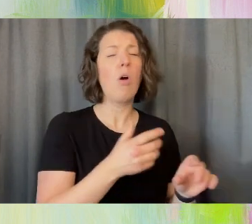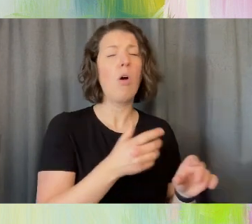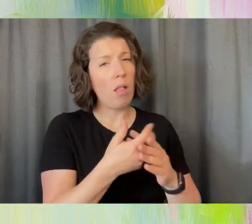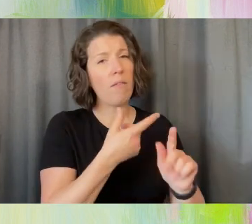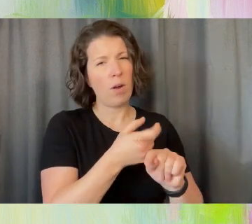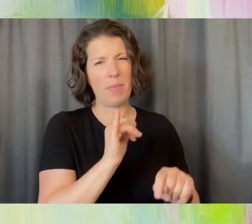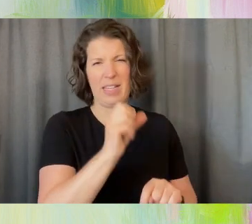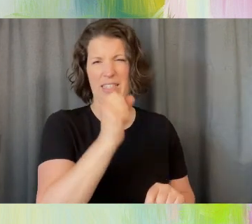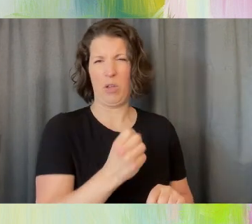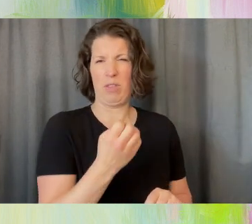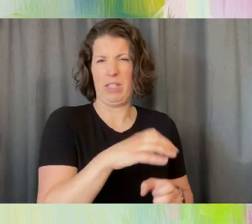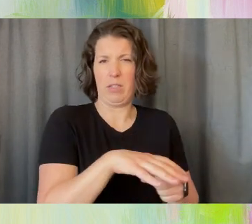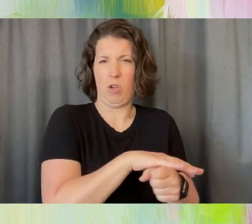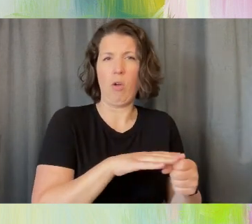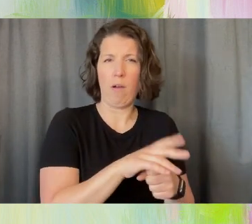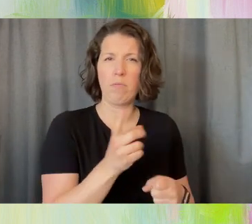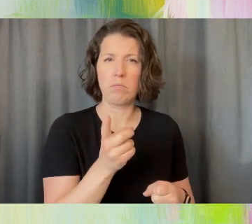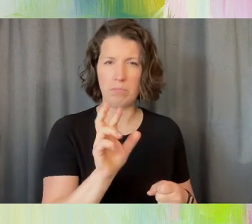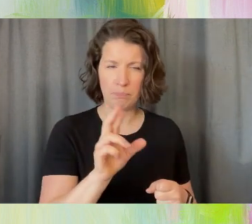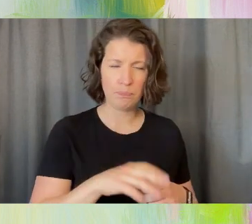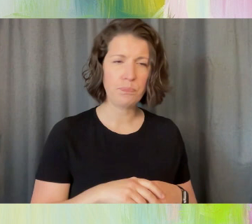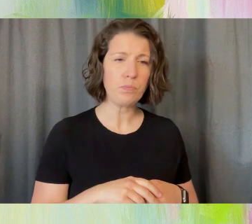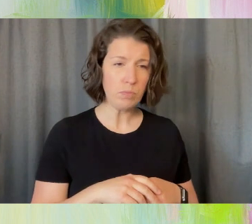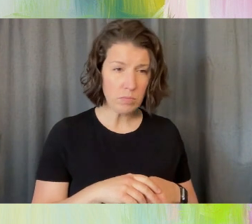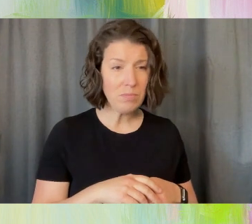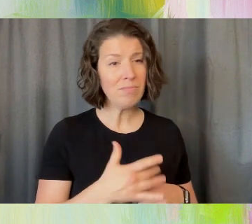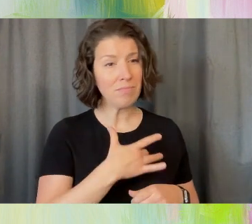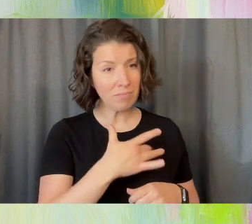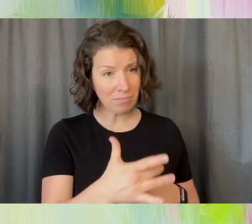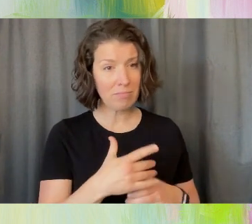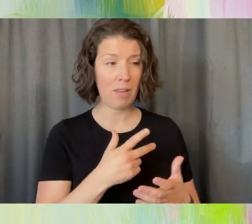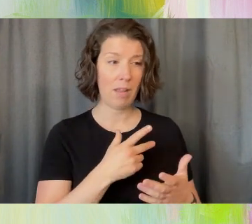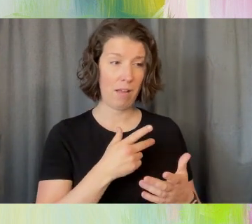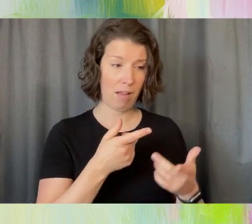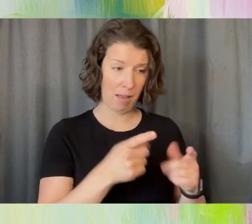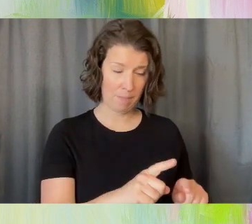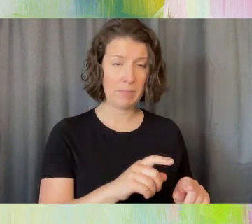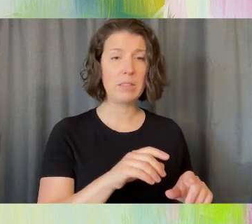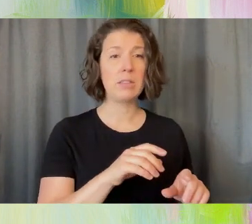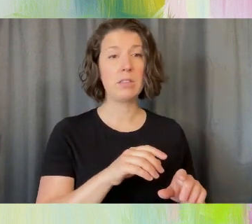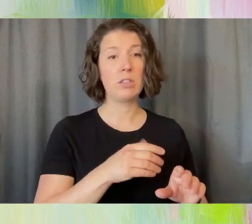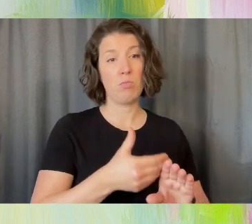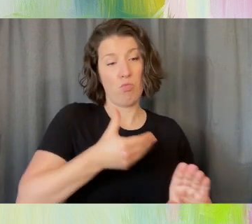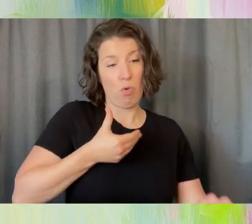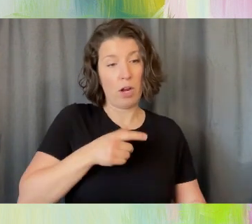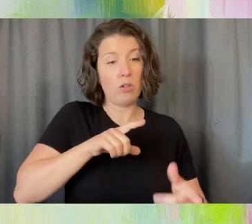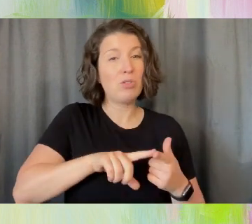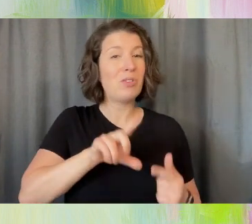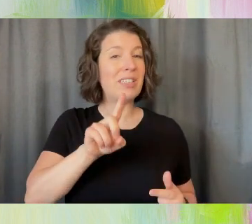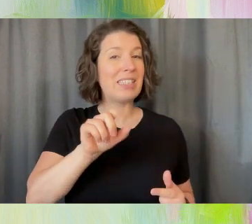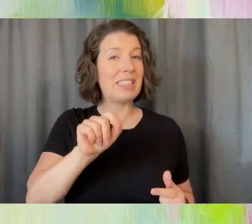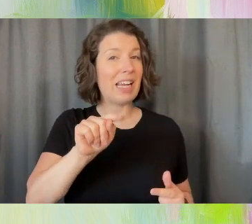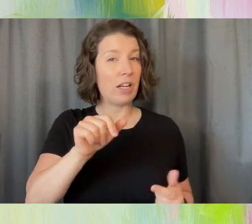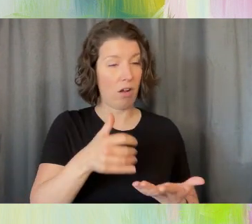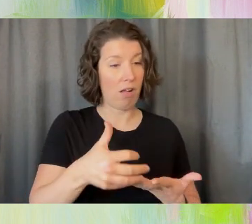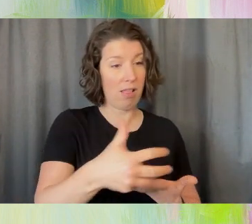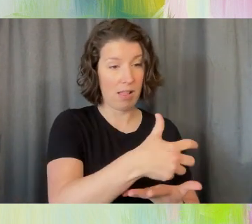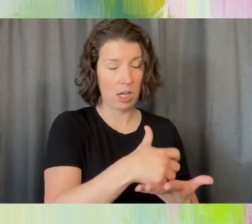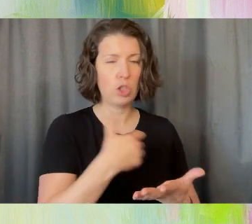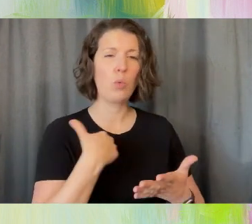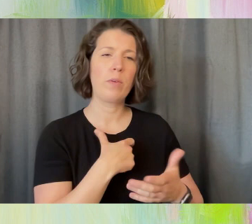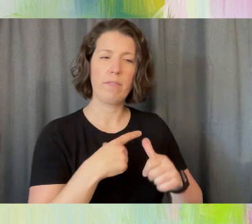Republic. Usually what happens in those projects prior to data collection, we train the